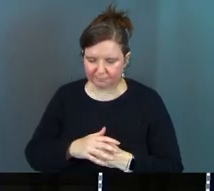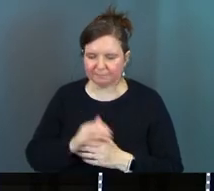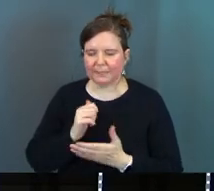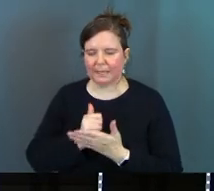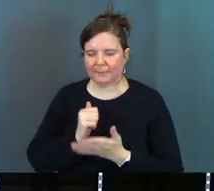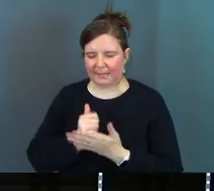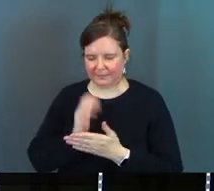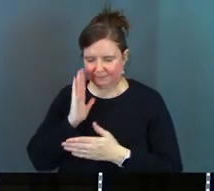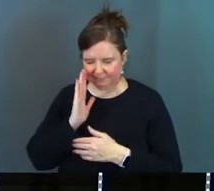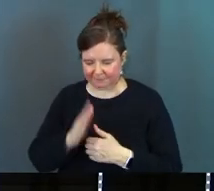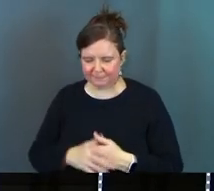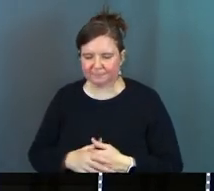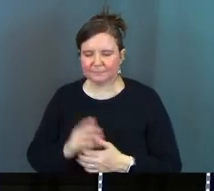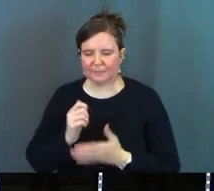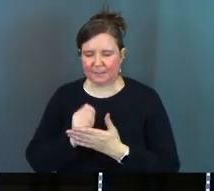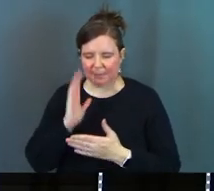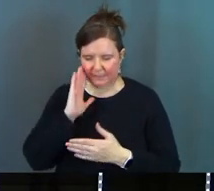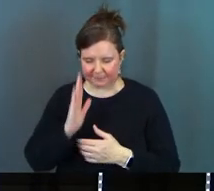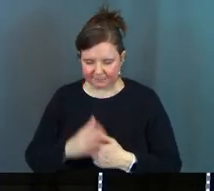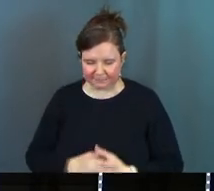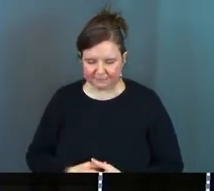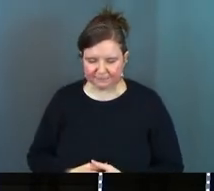amen amen